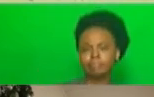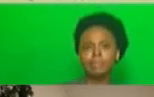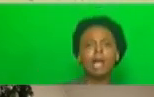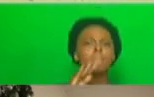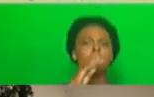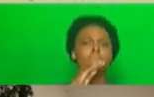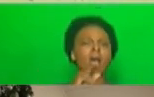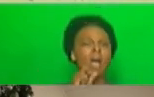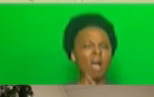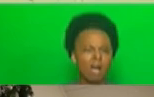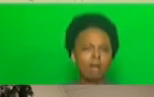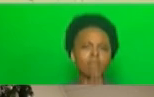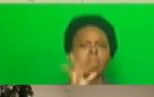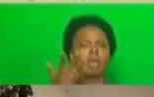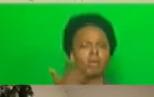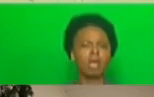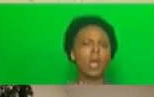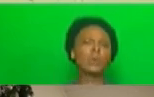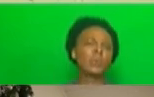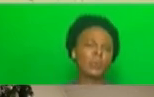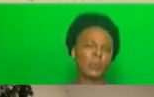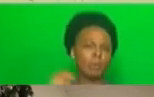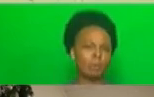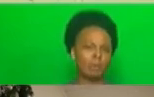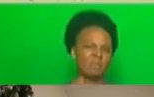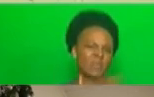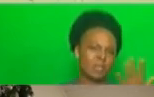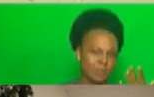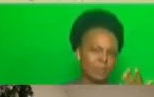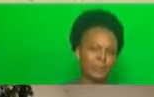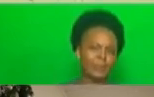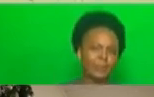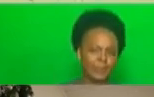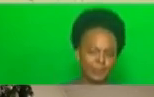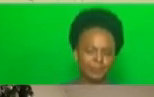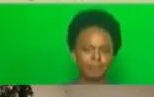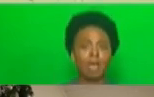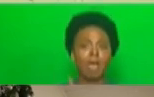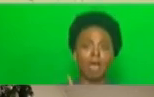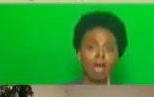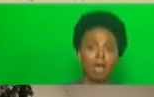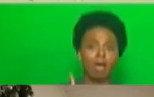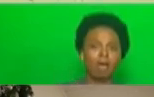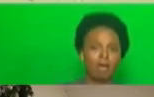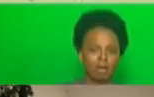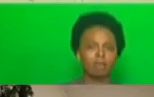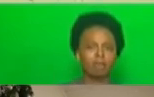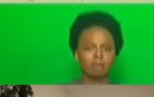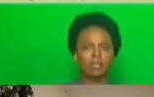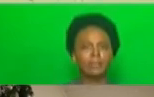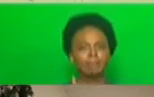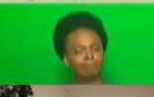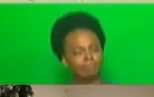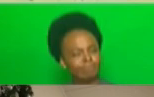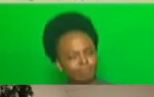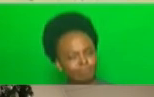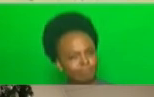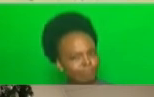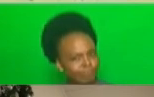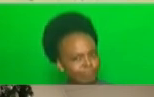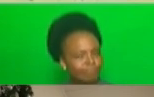able to bring an end to these tragedies. Once again, we extend our condolences